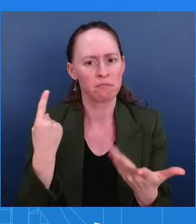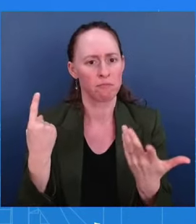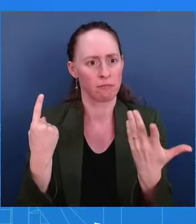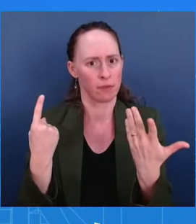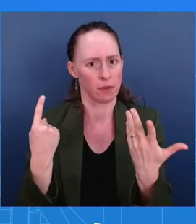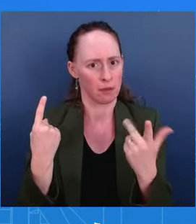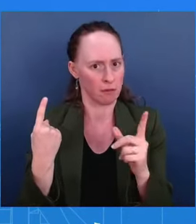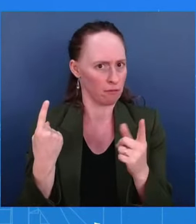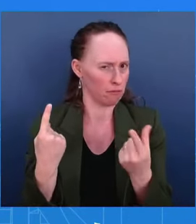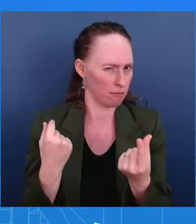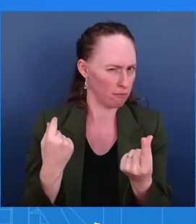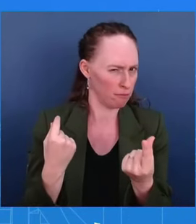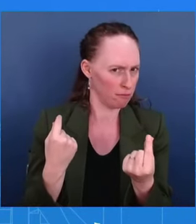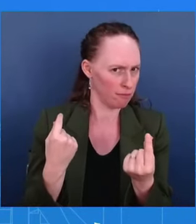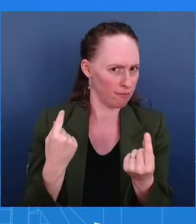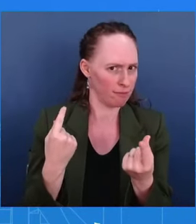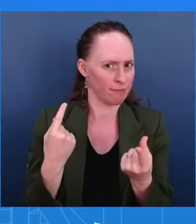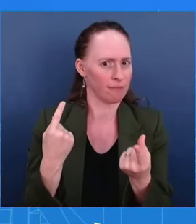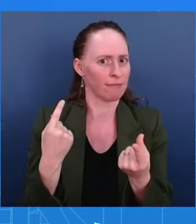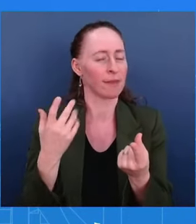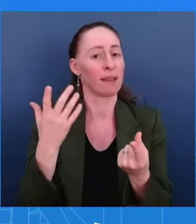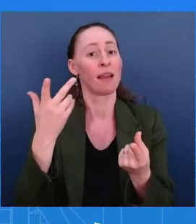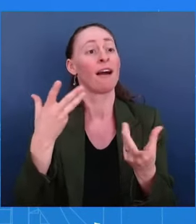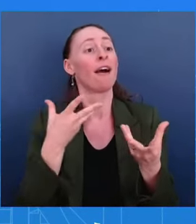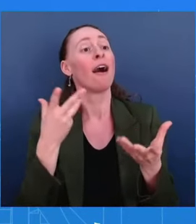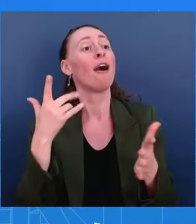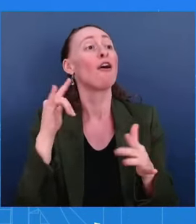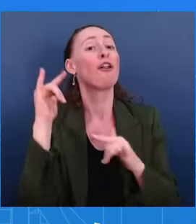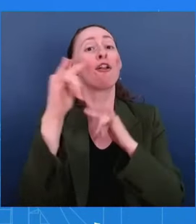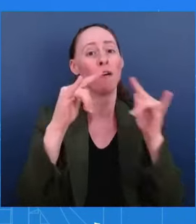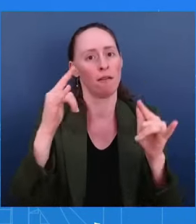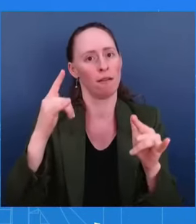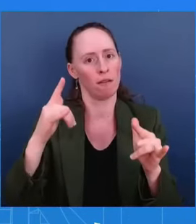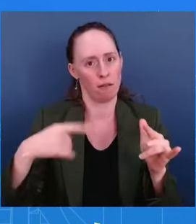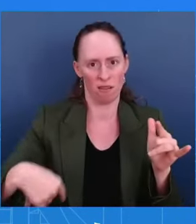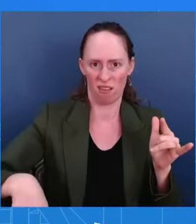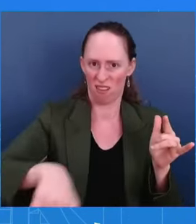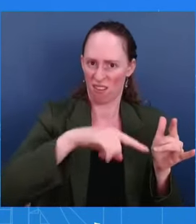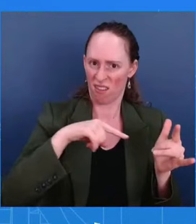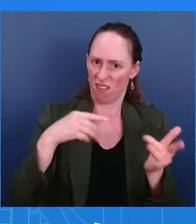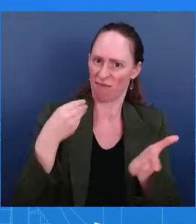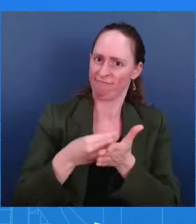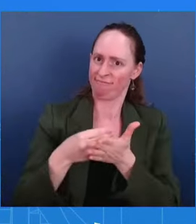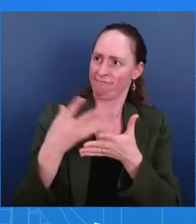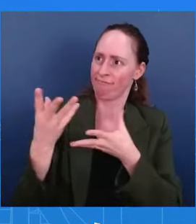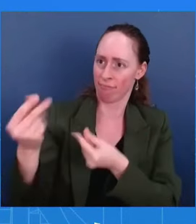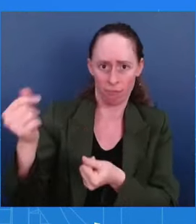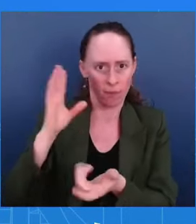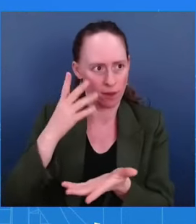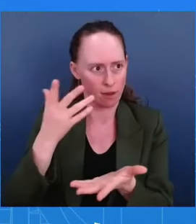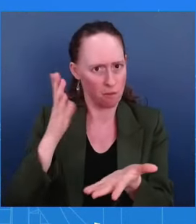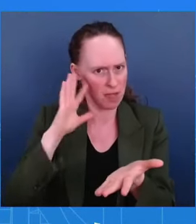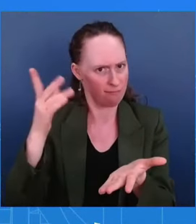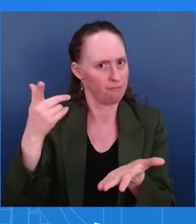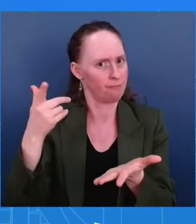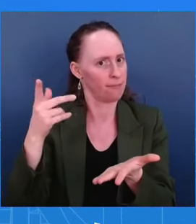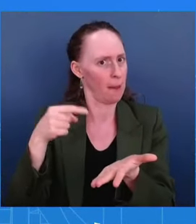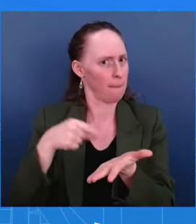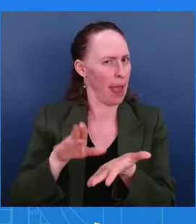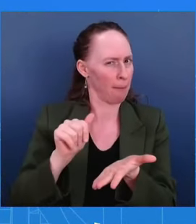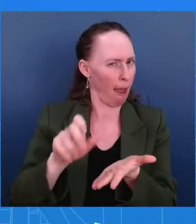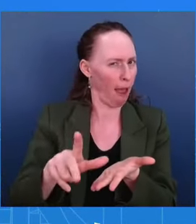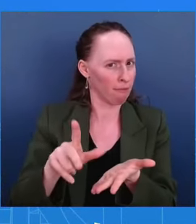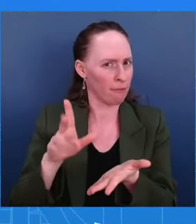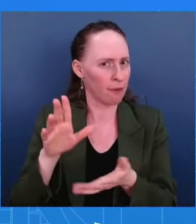to get into cost here. First of all, the president is the president wherever he goes. He certainly was